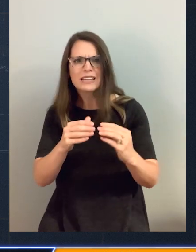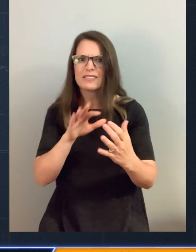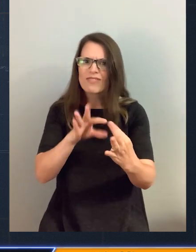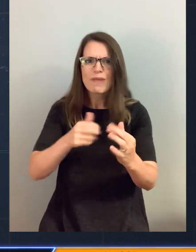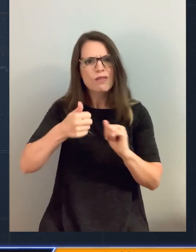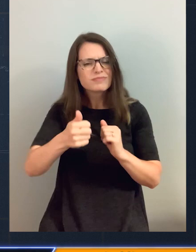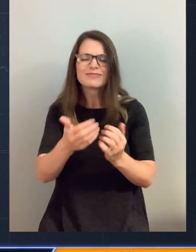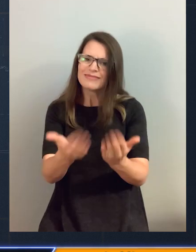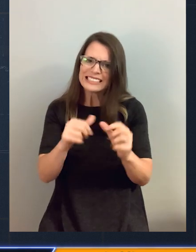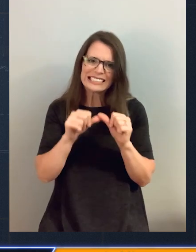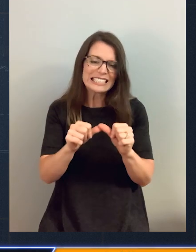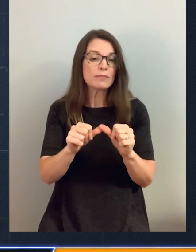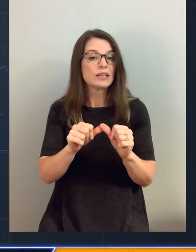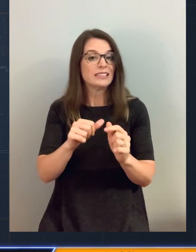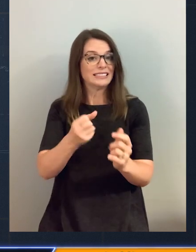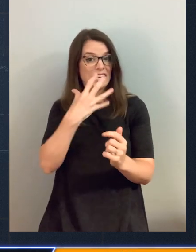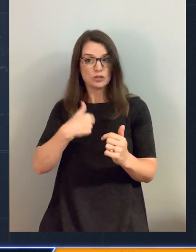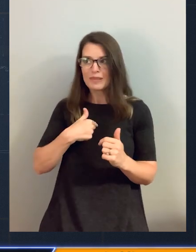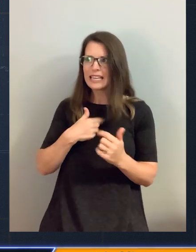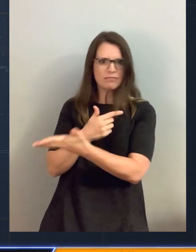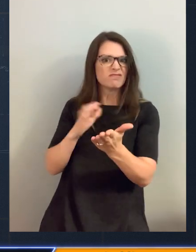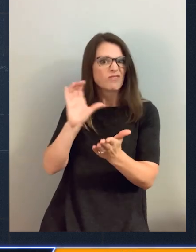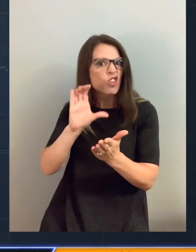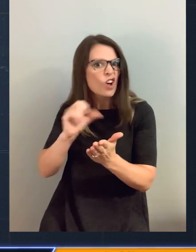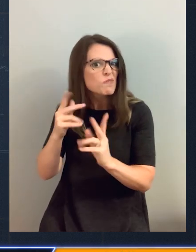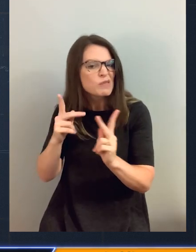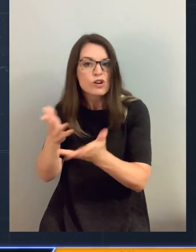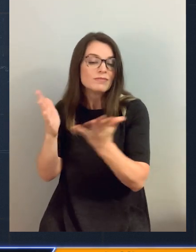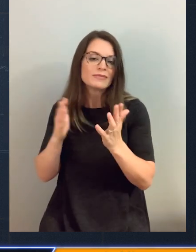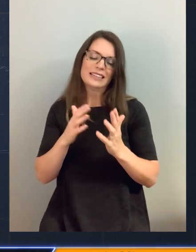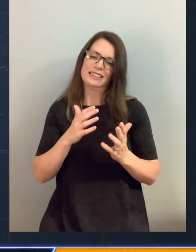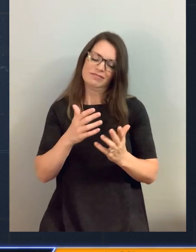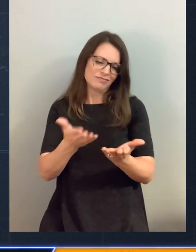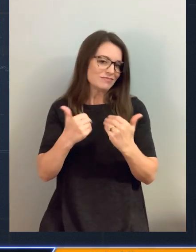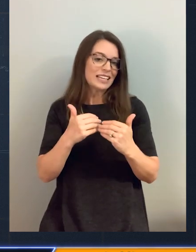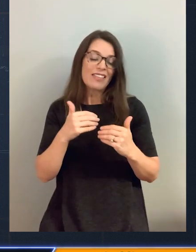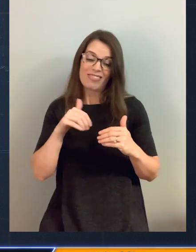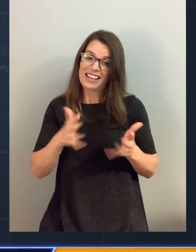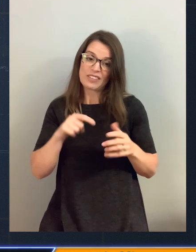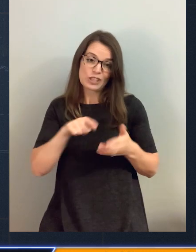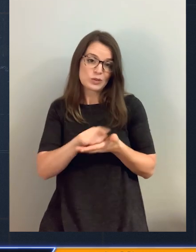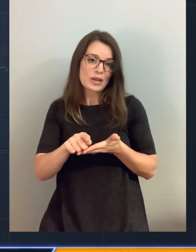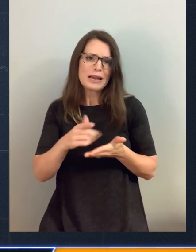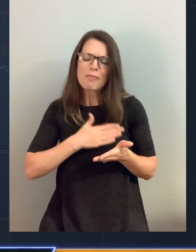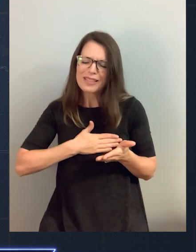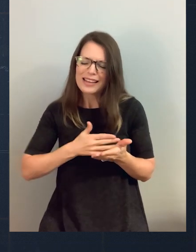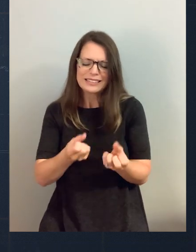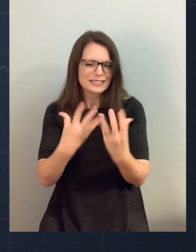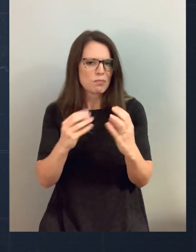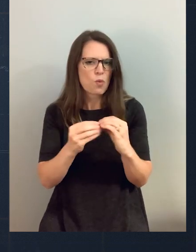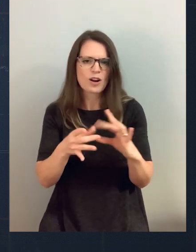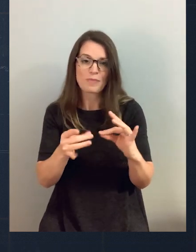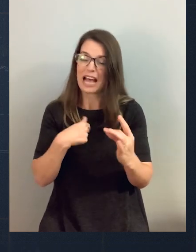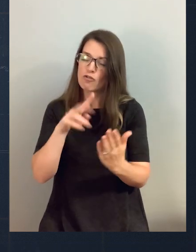it my way, our way, find us, track us down, get it to us. That's what I've got for you this week. Keep those comments coming.